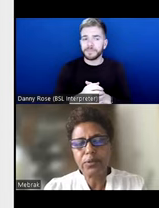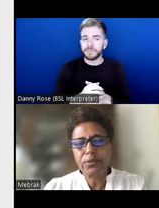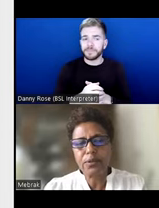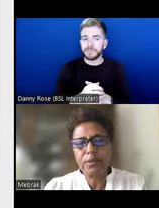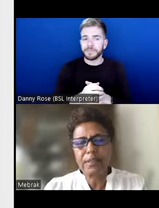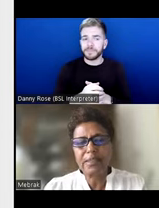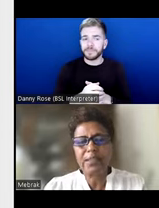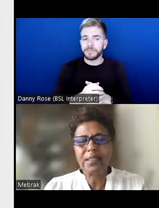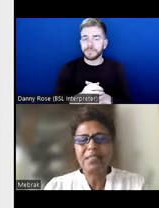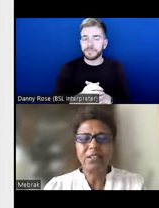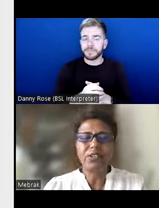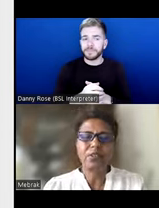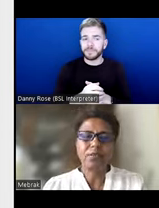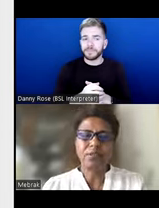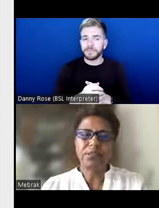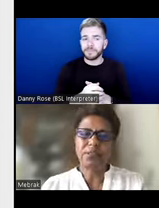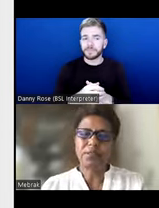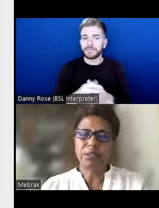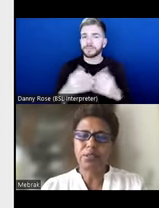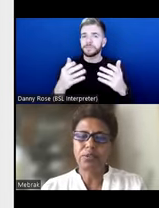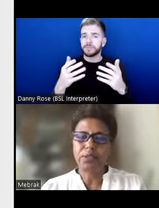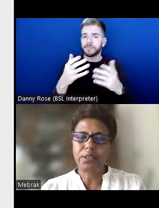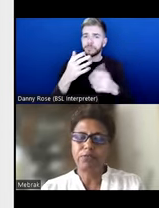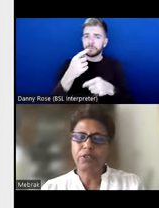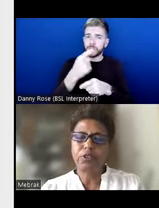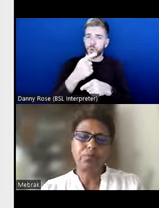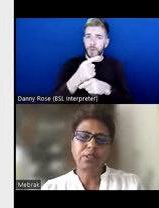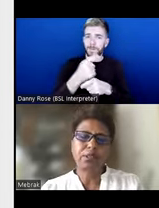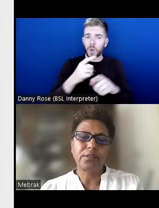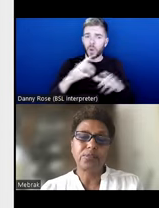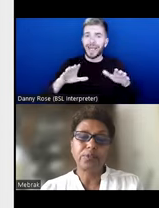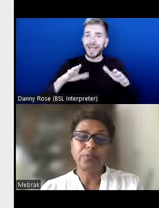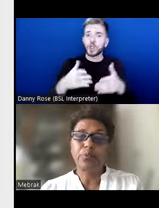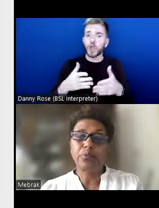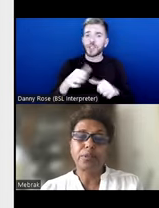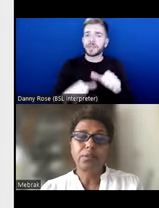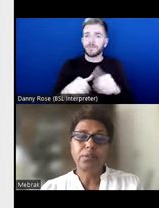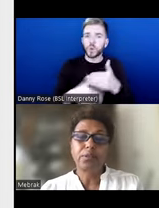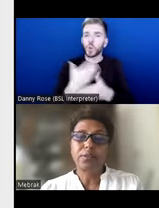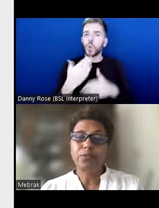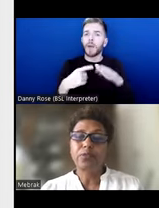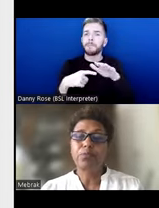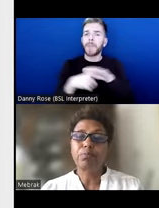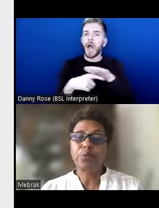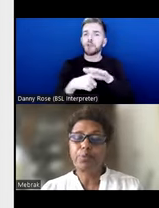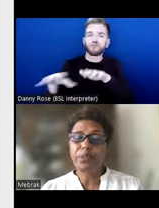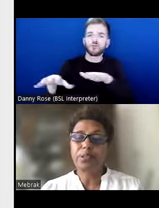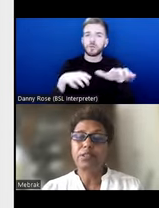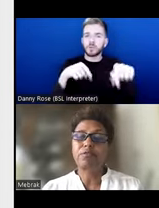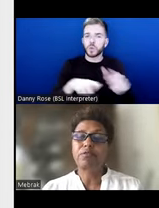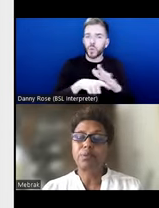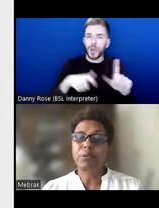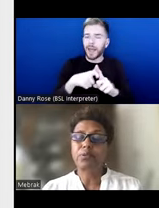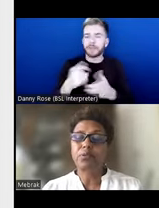Also, the induction system in the UK for new migrants is very poor. There is no proper